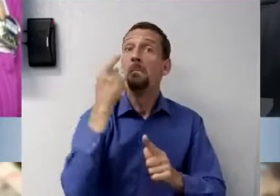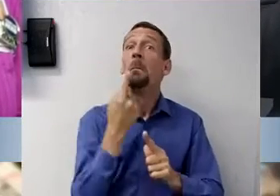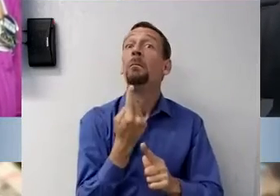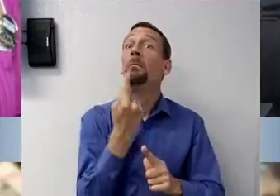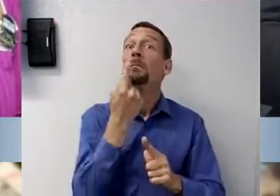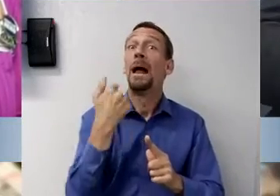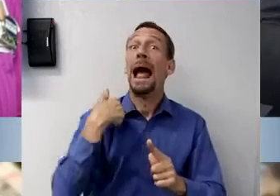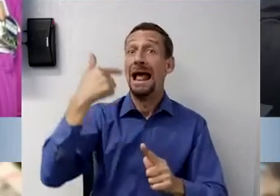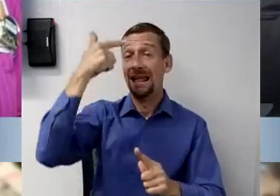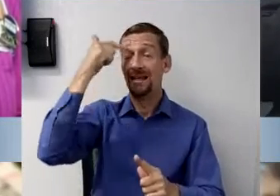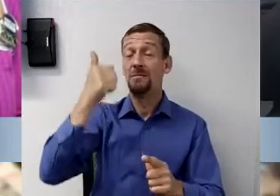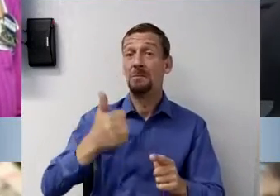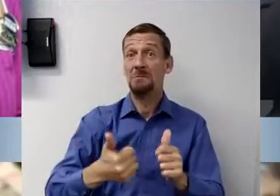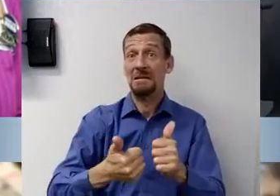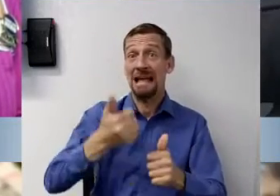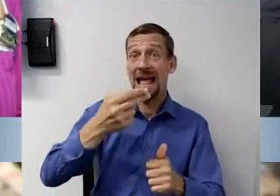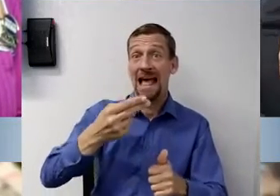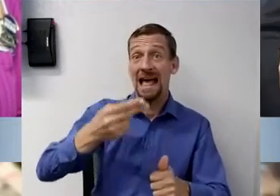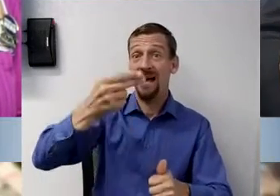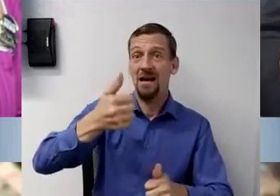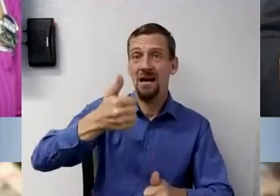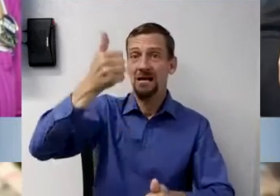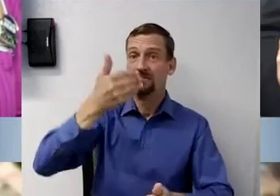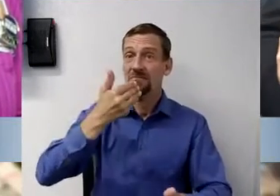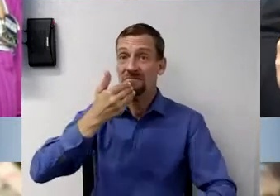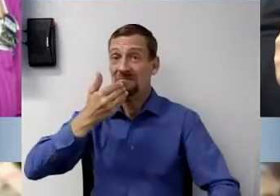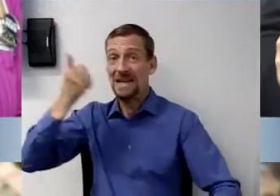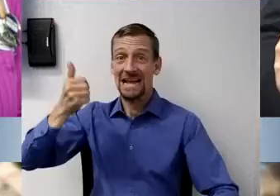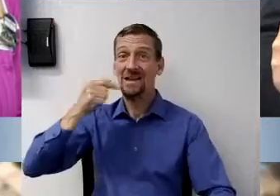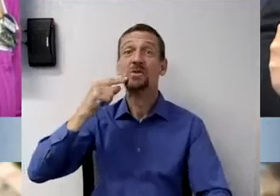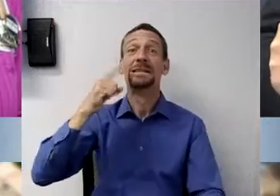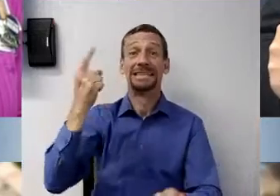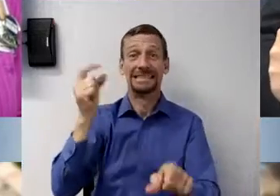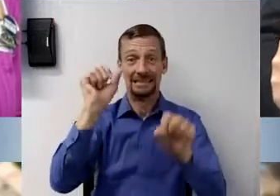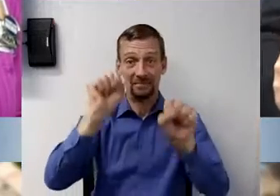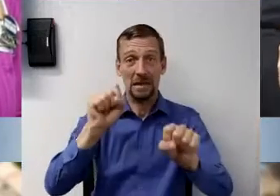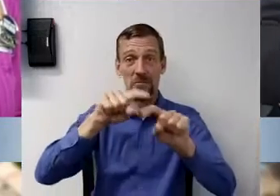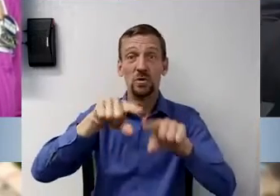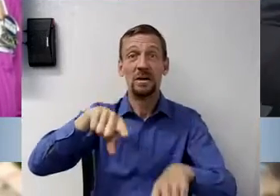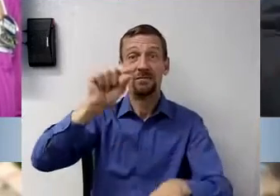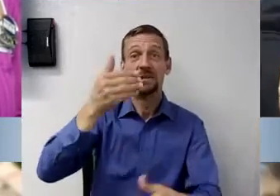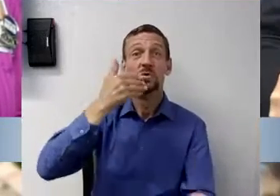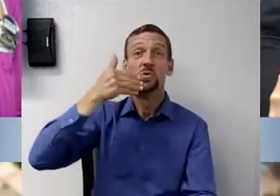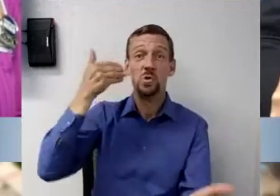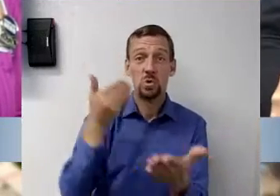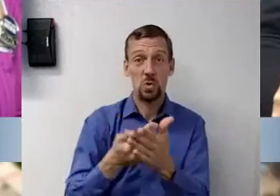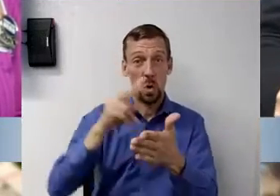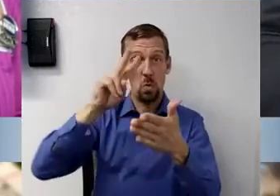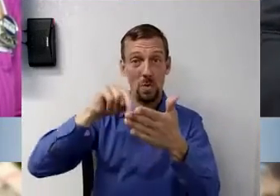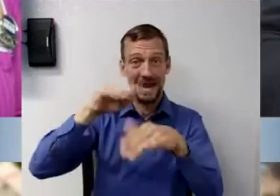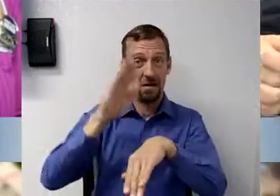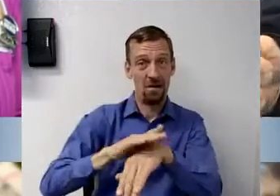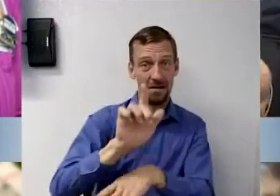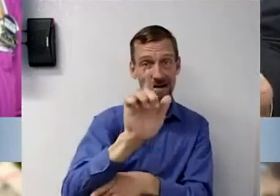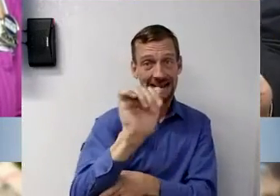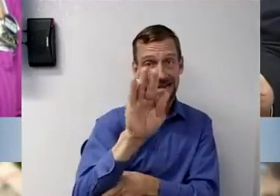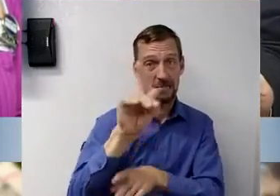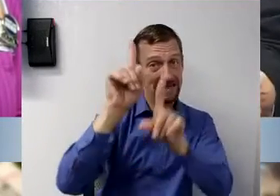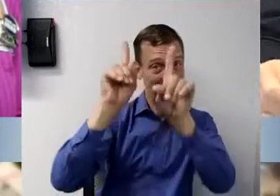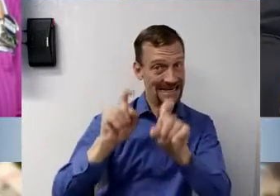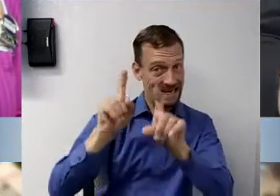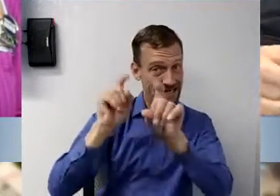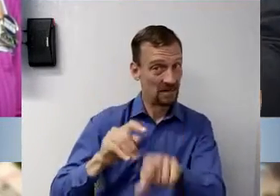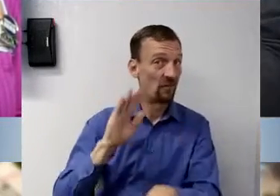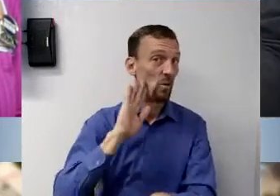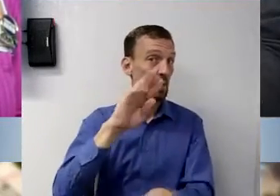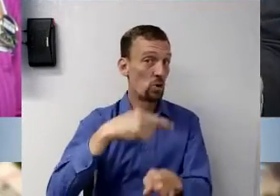we believe you get the highest quality specimen and you get the most accurate reading from that. What you're reading about these other, um,